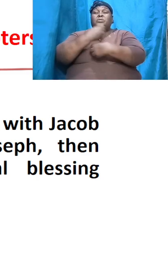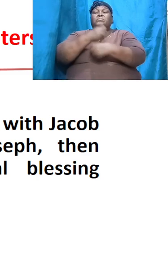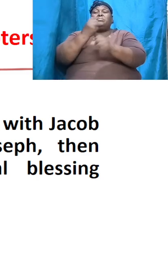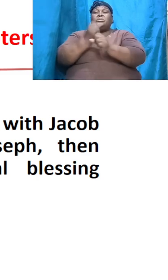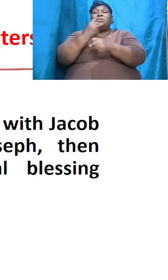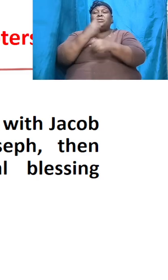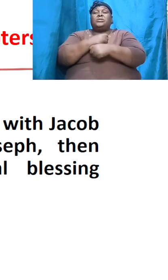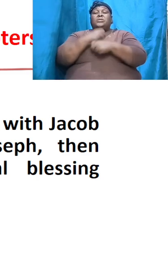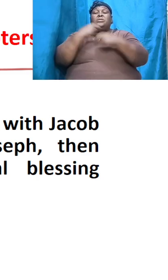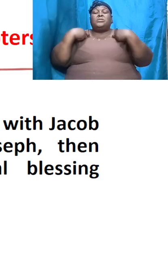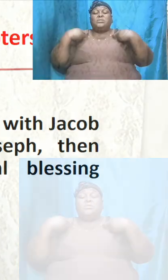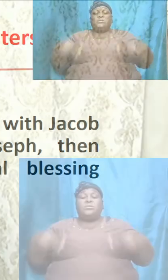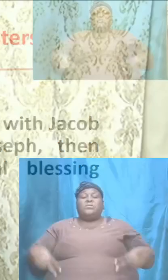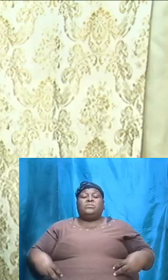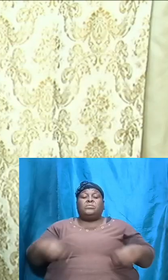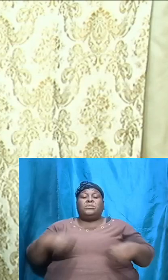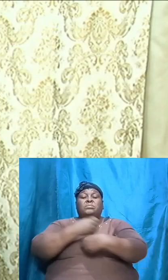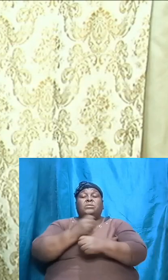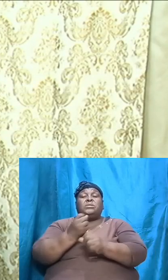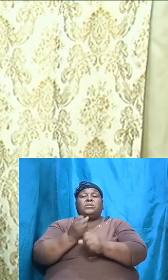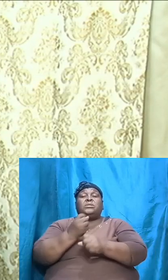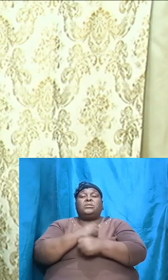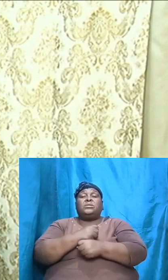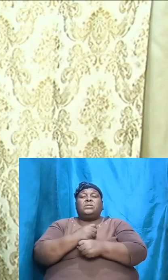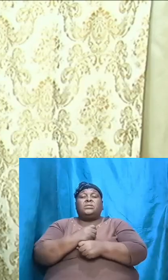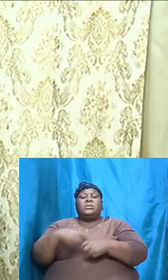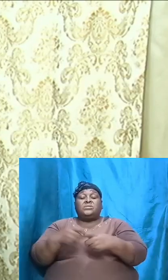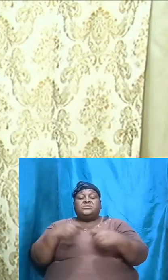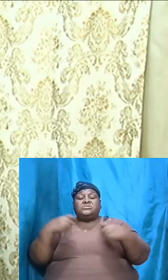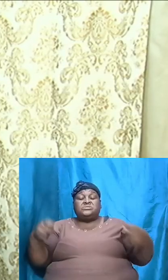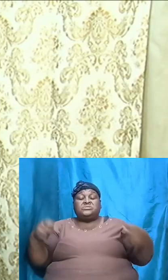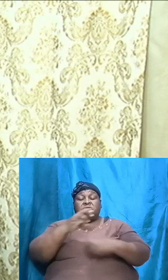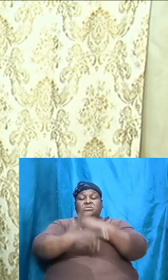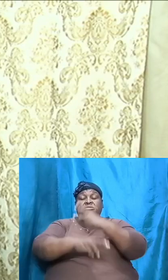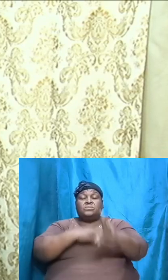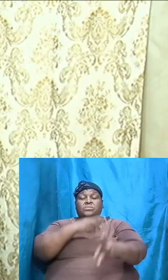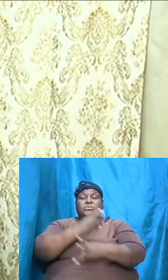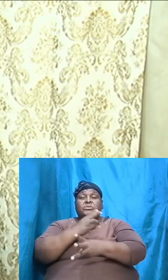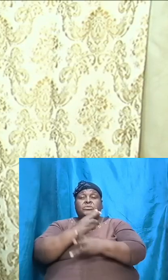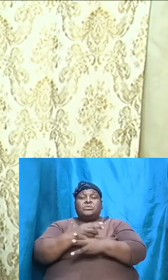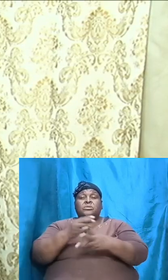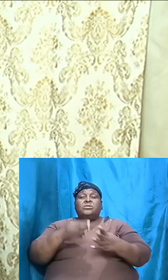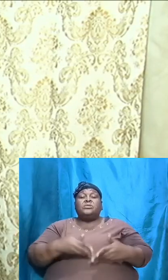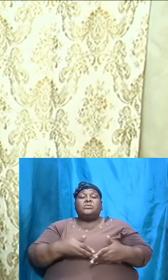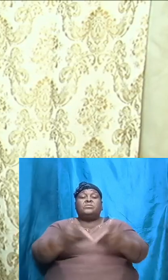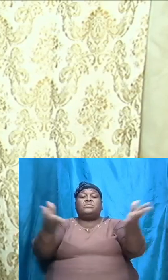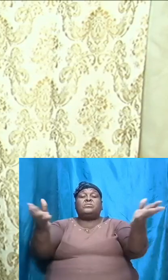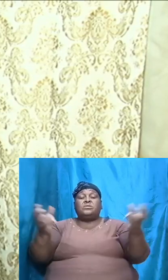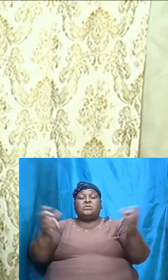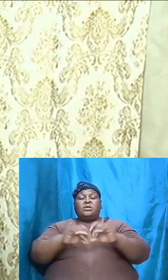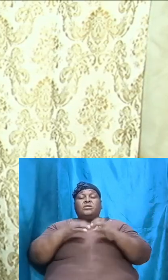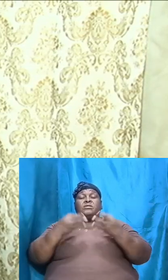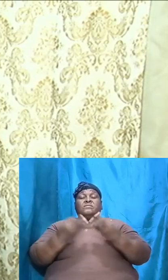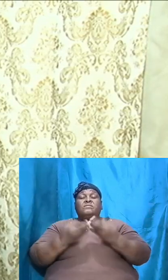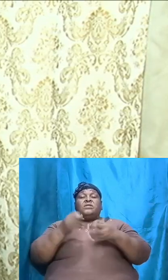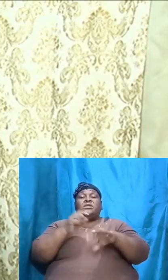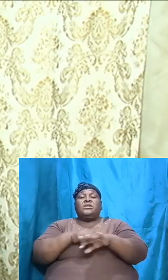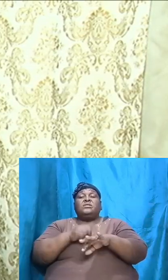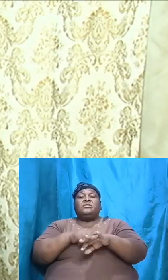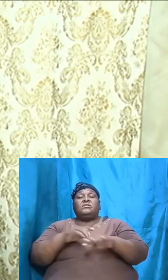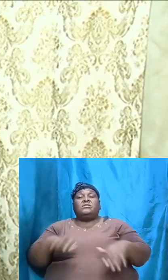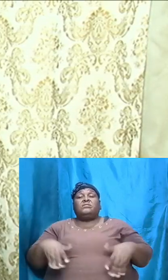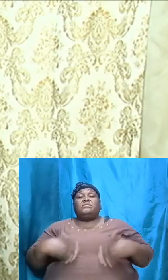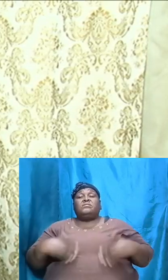humankind was made we saw sin in the world we saw the introduction of family time family